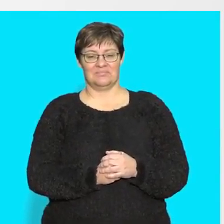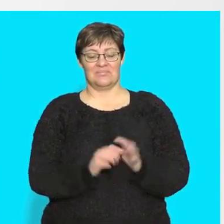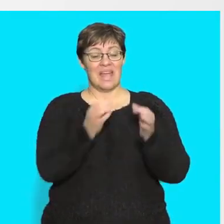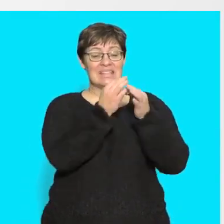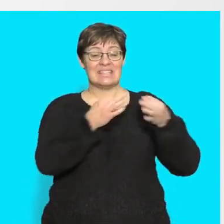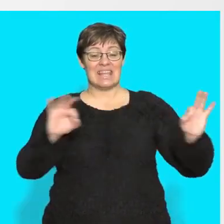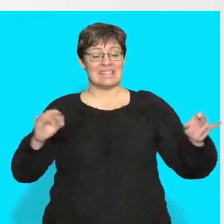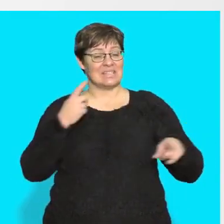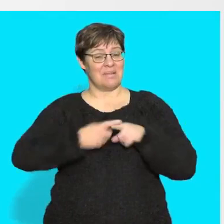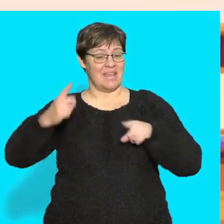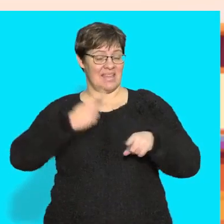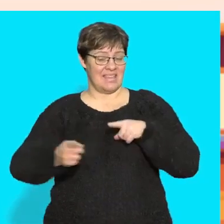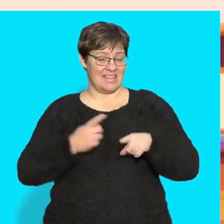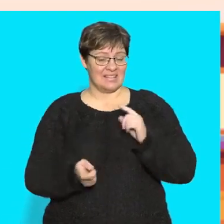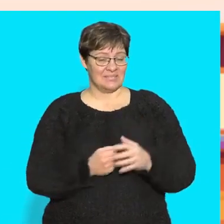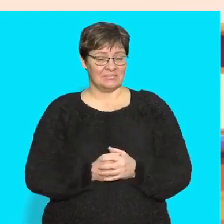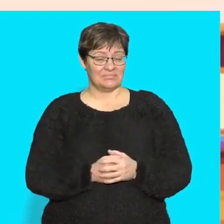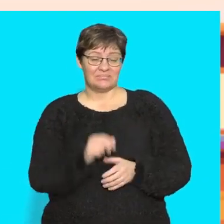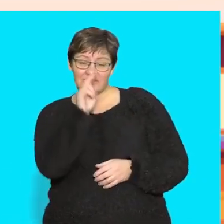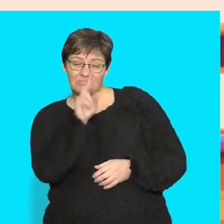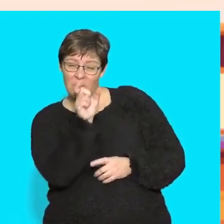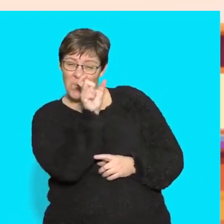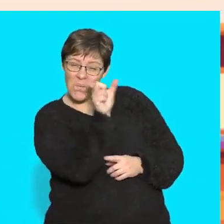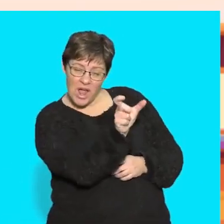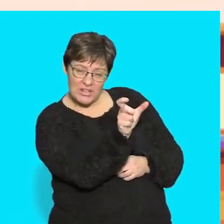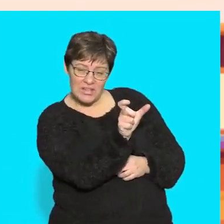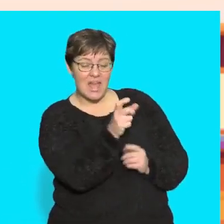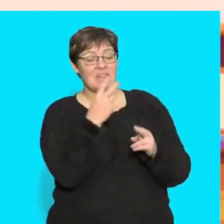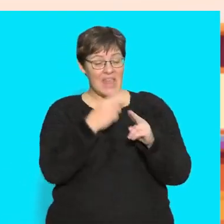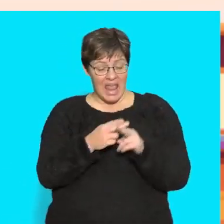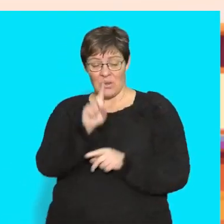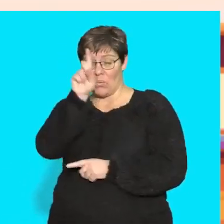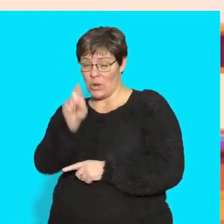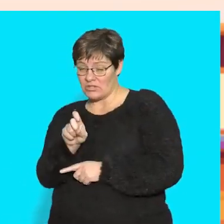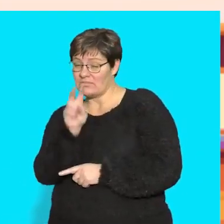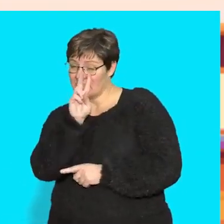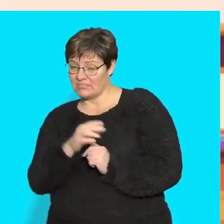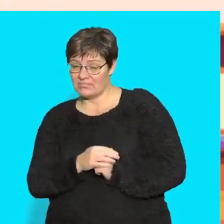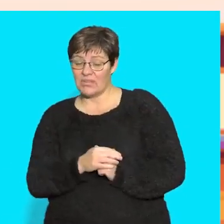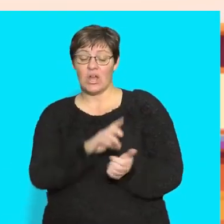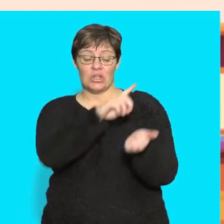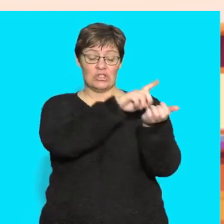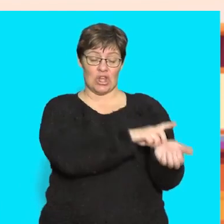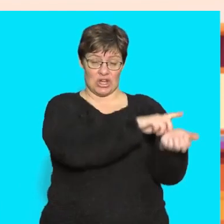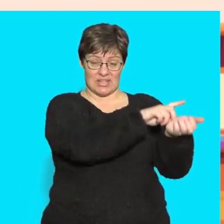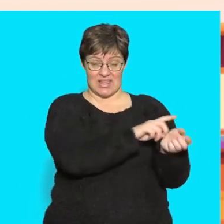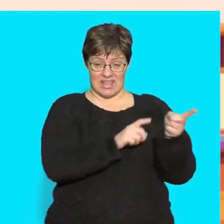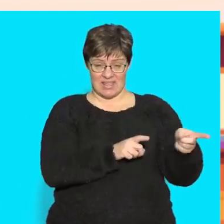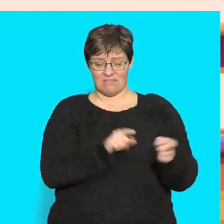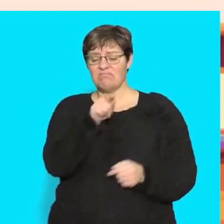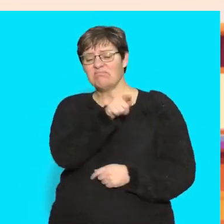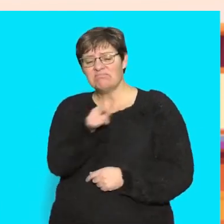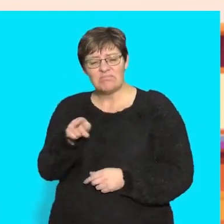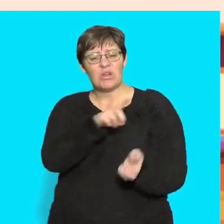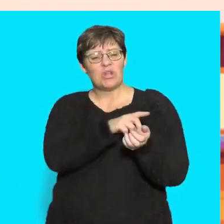Sentence play. Listen to the word and then the question. Doctors, how do they help